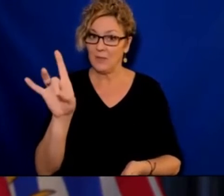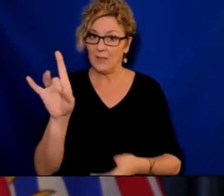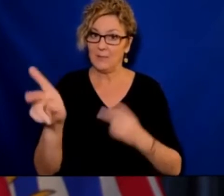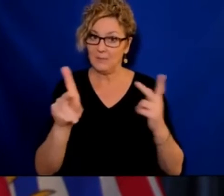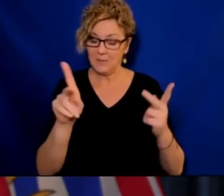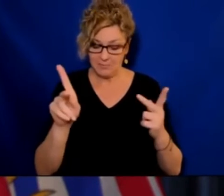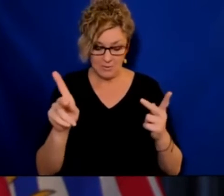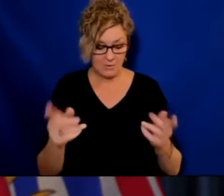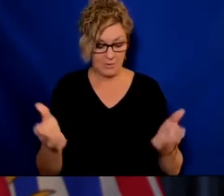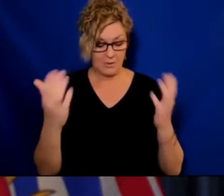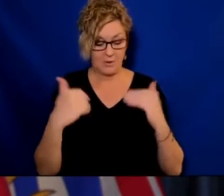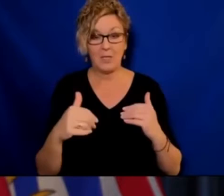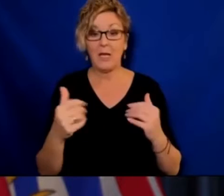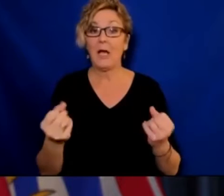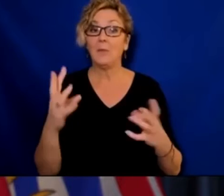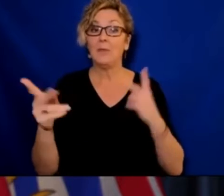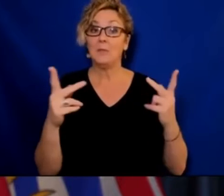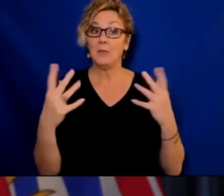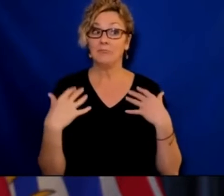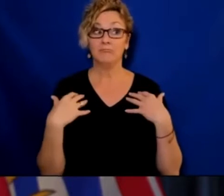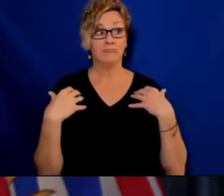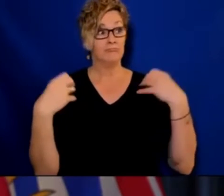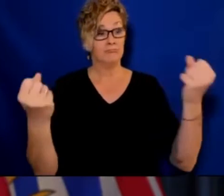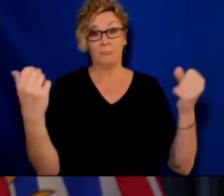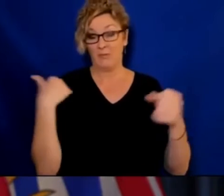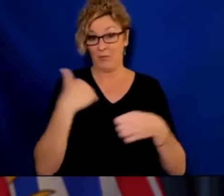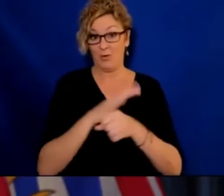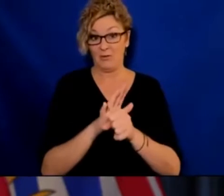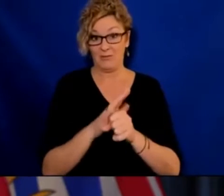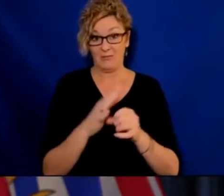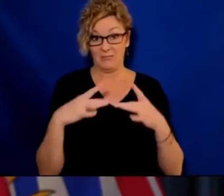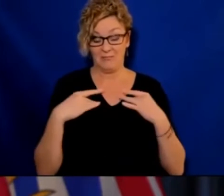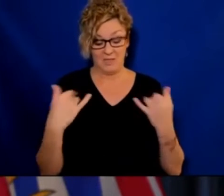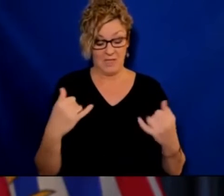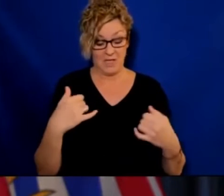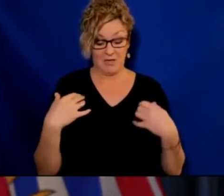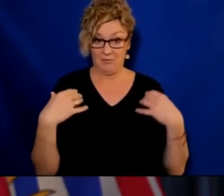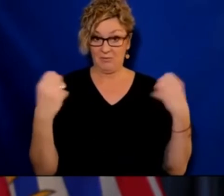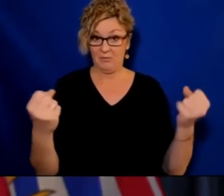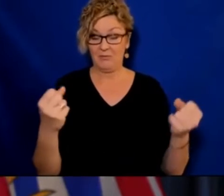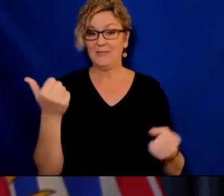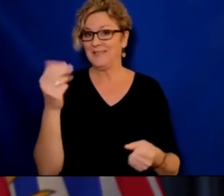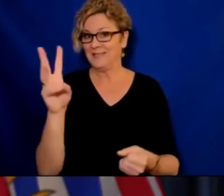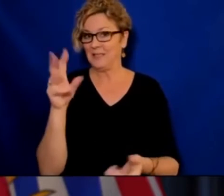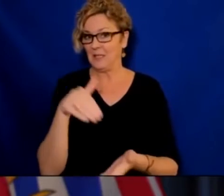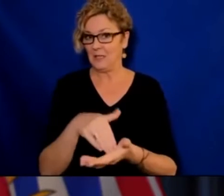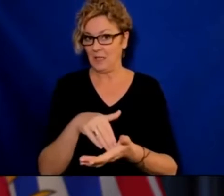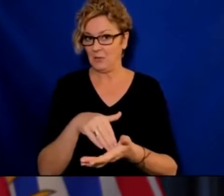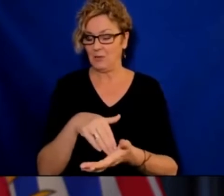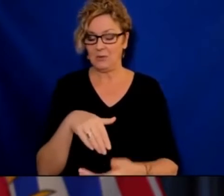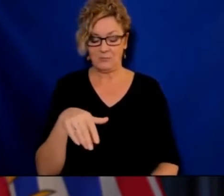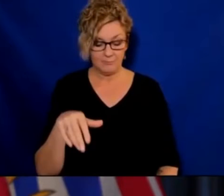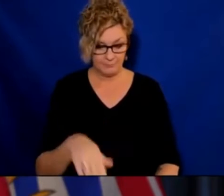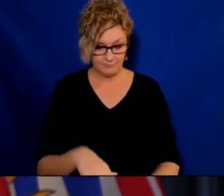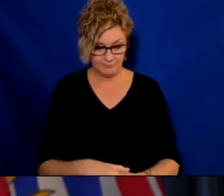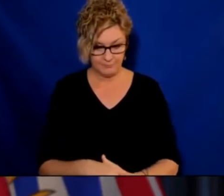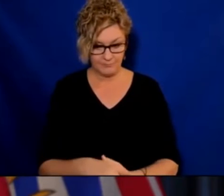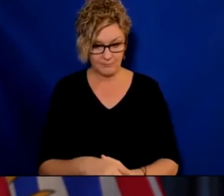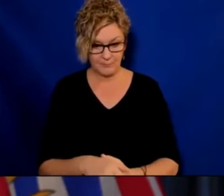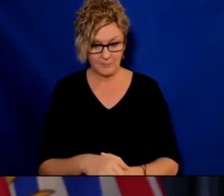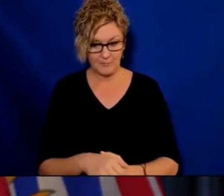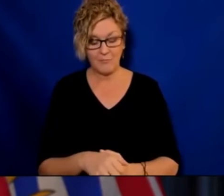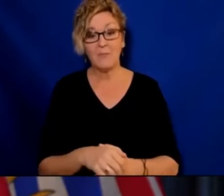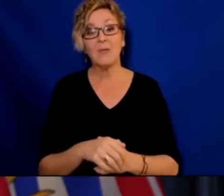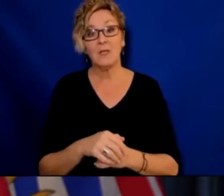this past three days as well, we've had 11 new health care outbreaks in facilities primarily in Vancouver Coastal but